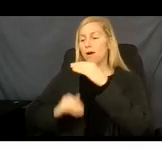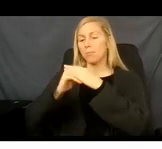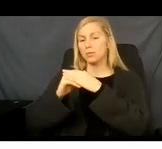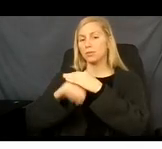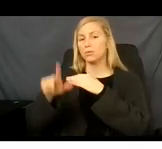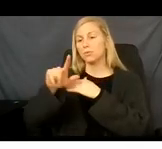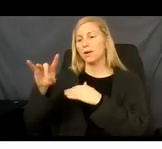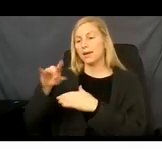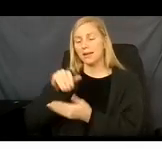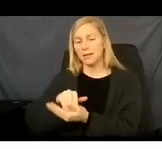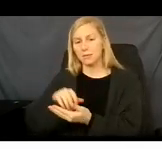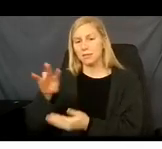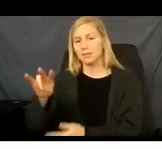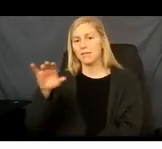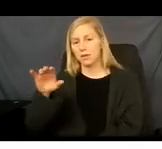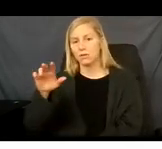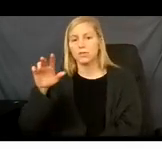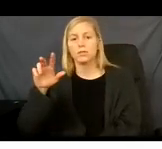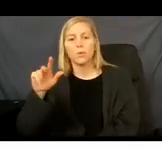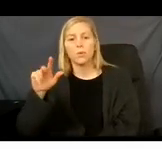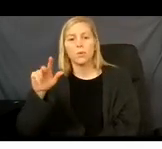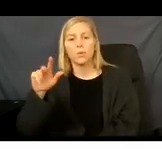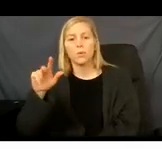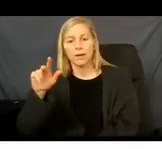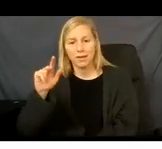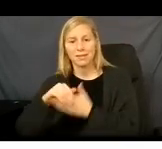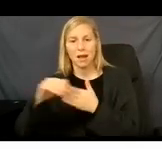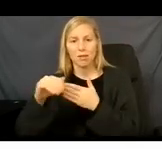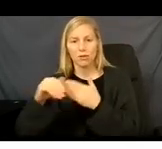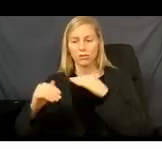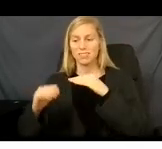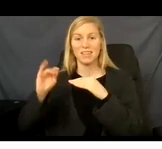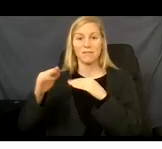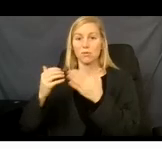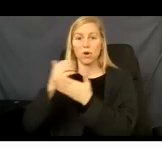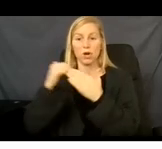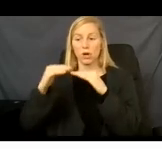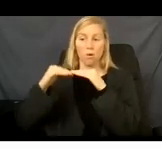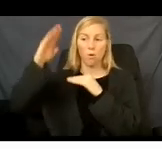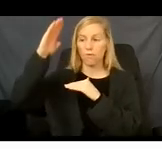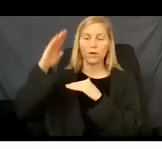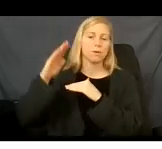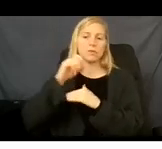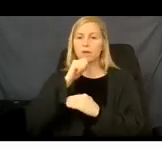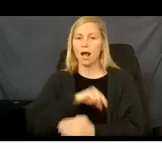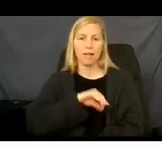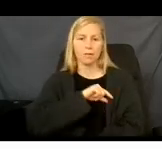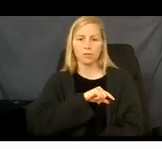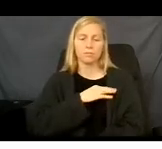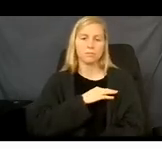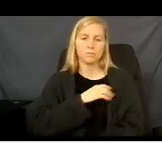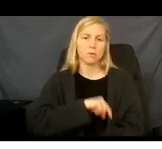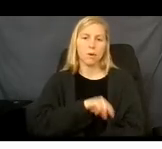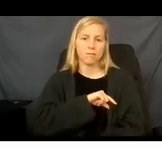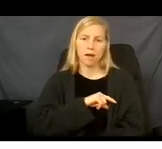,723. That is at 223% of the federal poverty level.